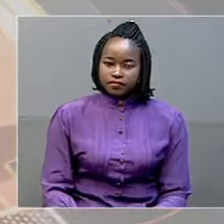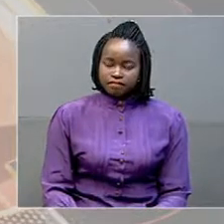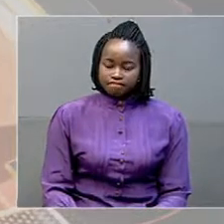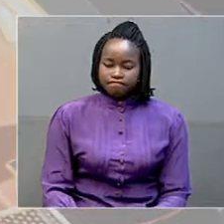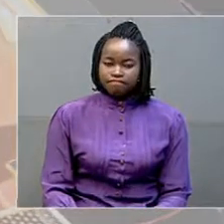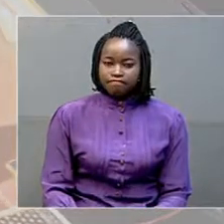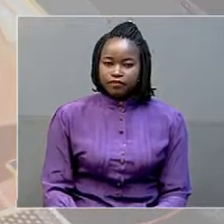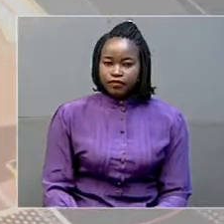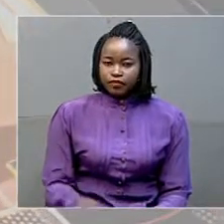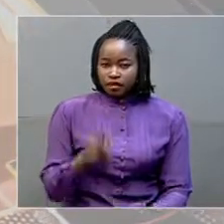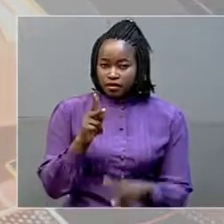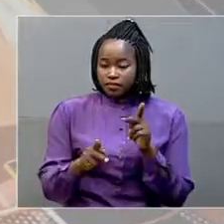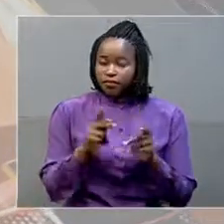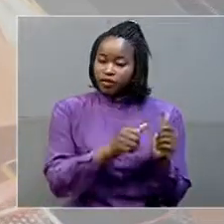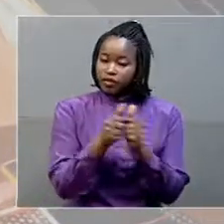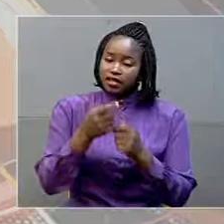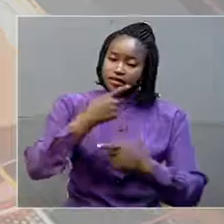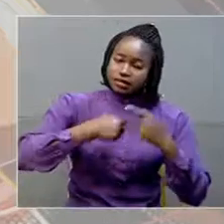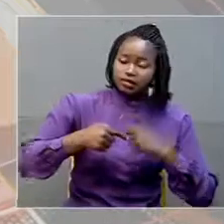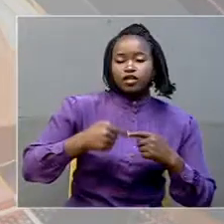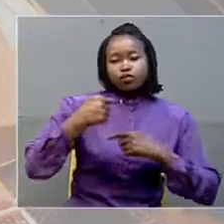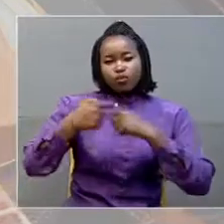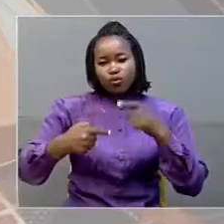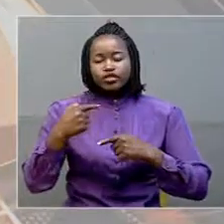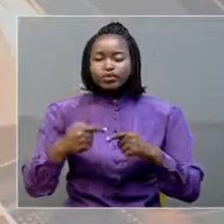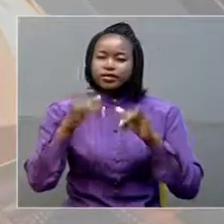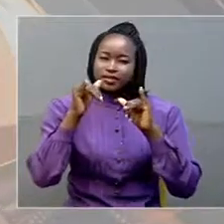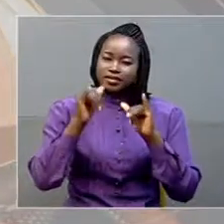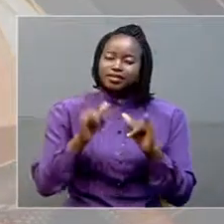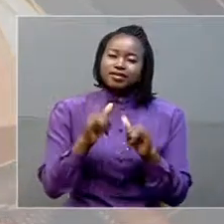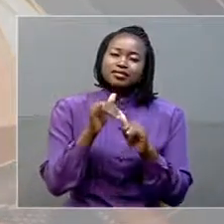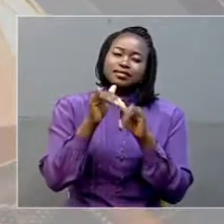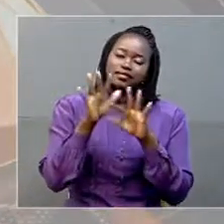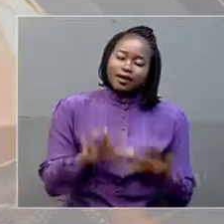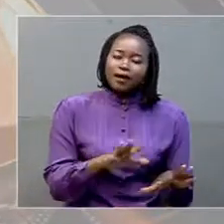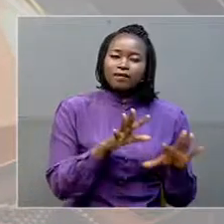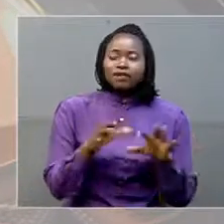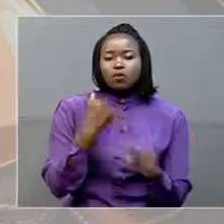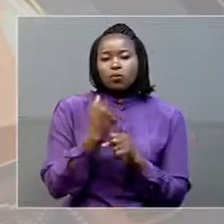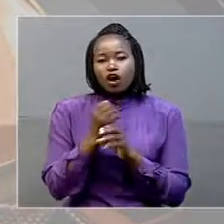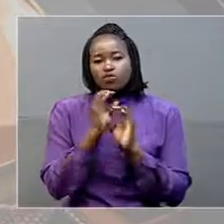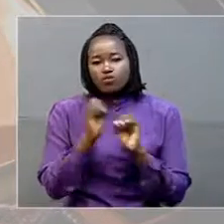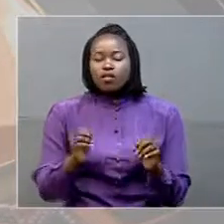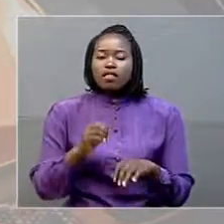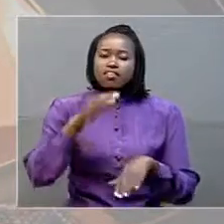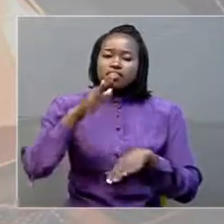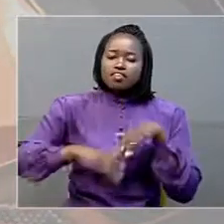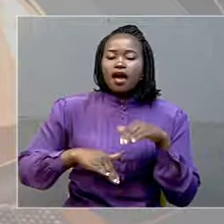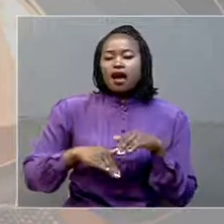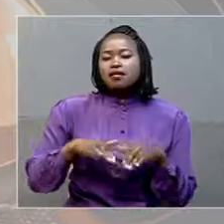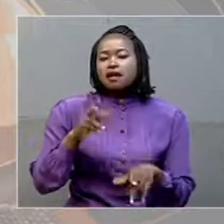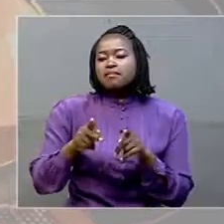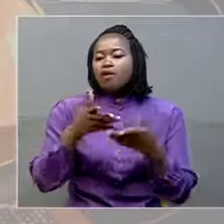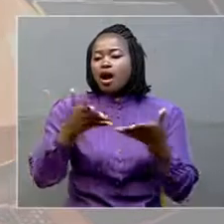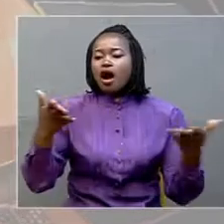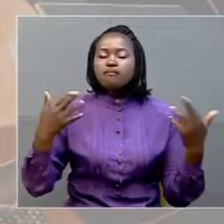People with disabilities have continuously remained the most affected by unemployment compared to physically able human beings.